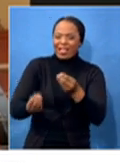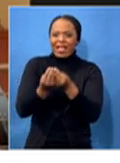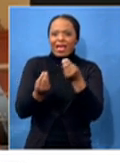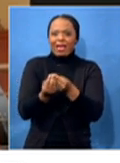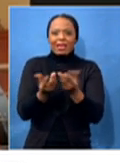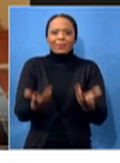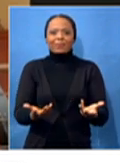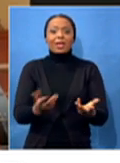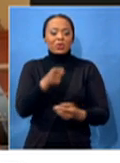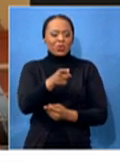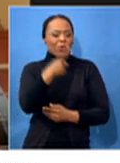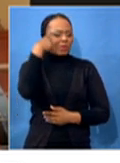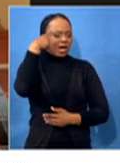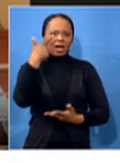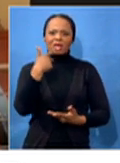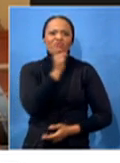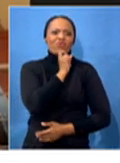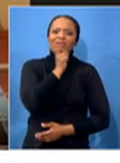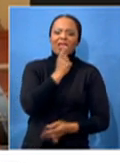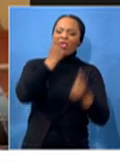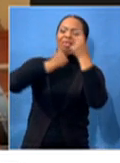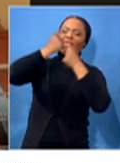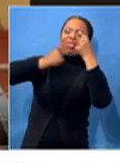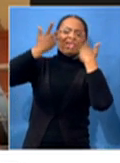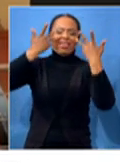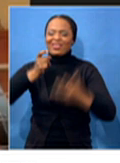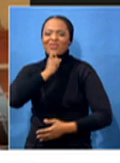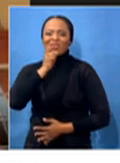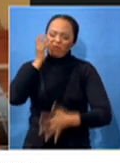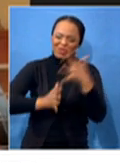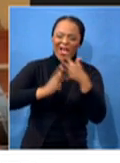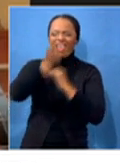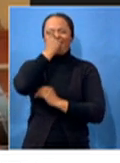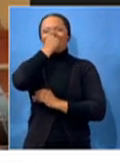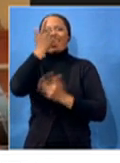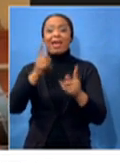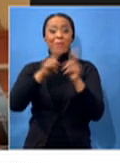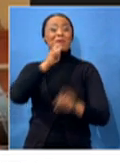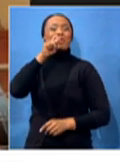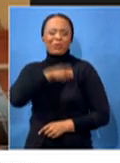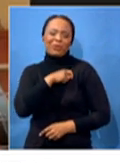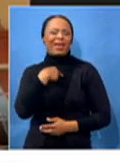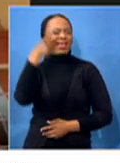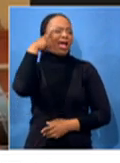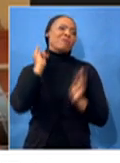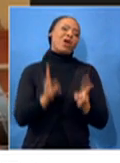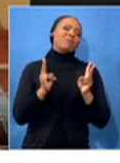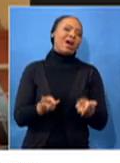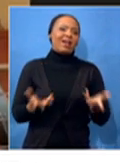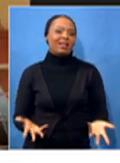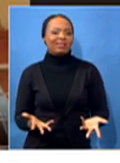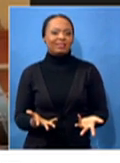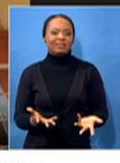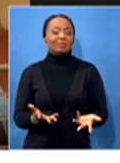end up getting used to it anyway, because you know that is going to happen. So for you, then, it's a matter